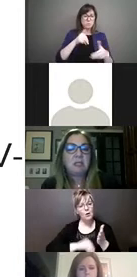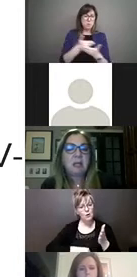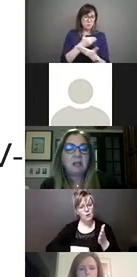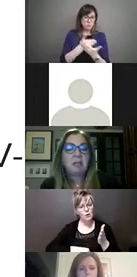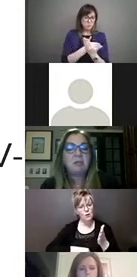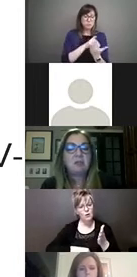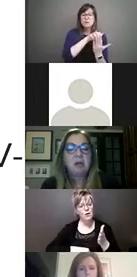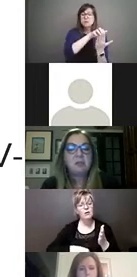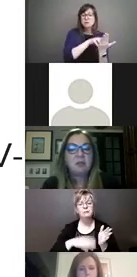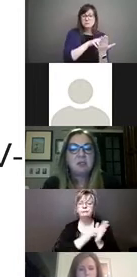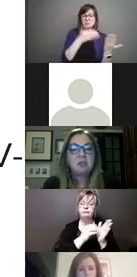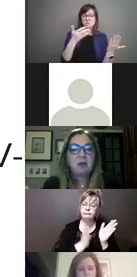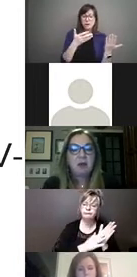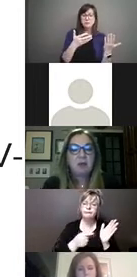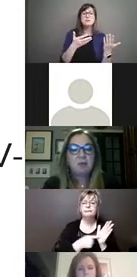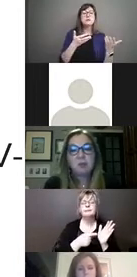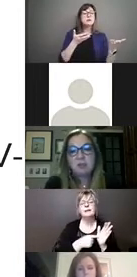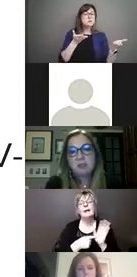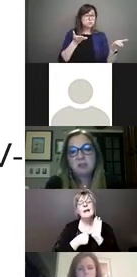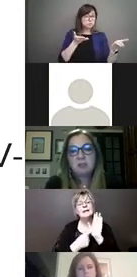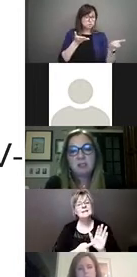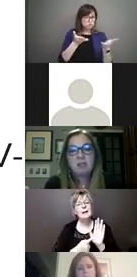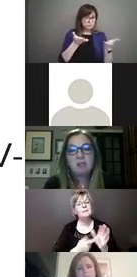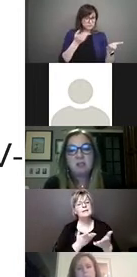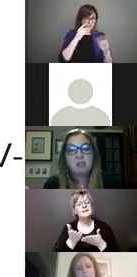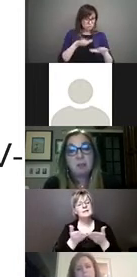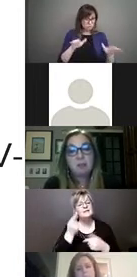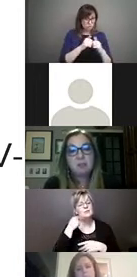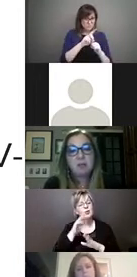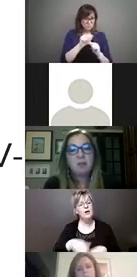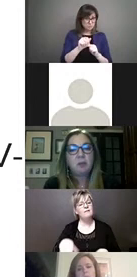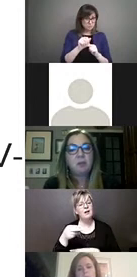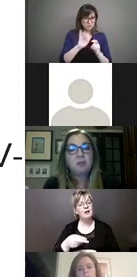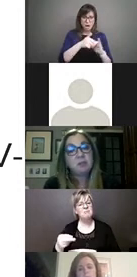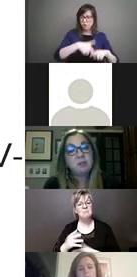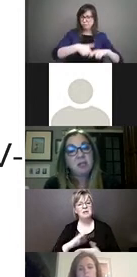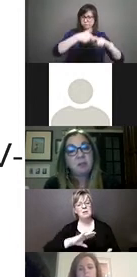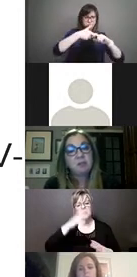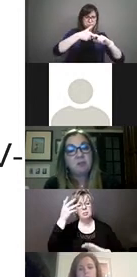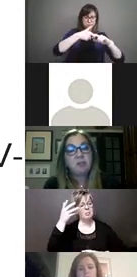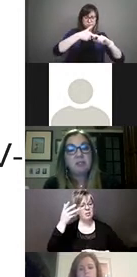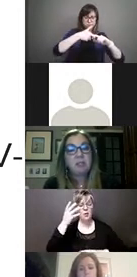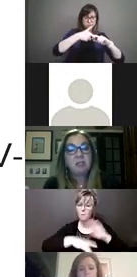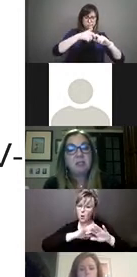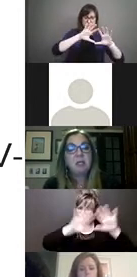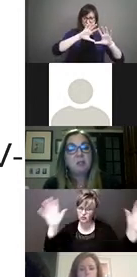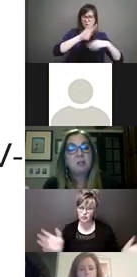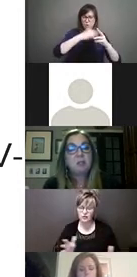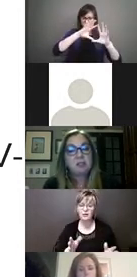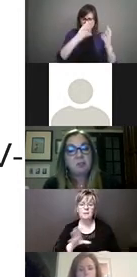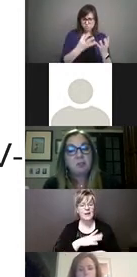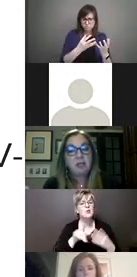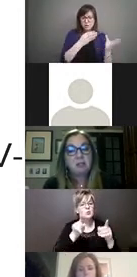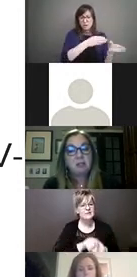documenting examples of how services for children with disabilities have been disrupted around the world, but also examples of what's been done to